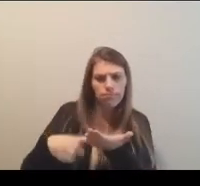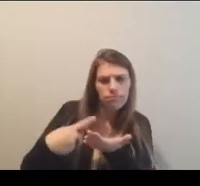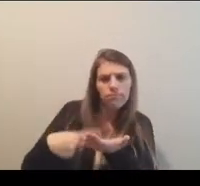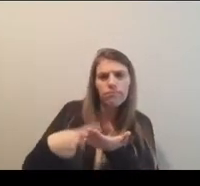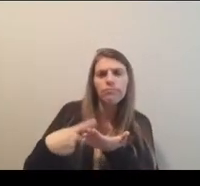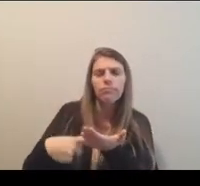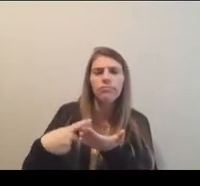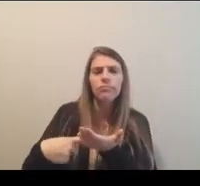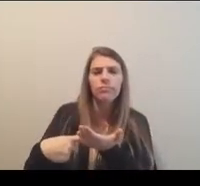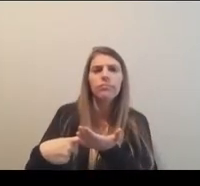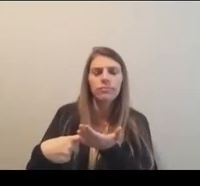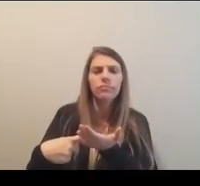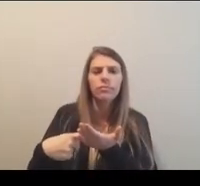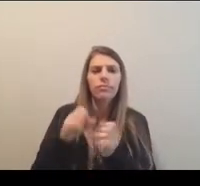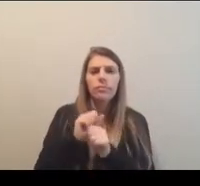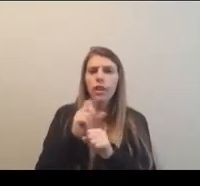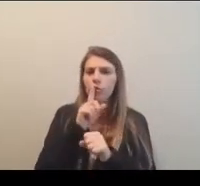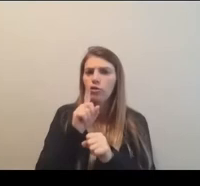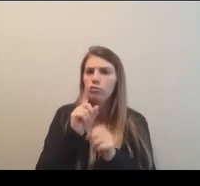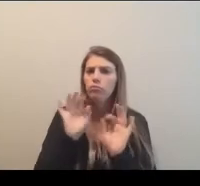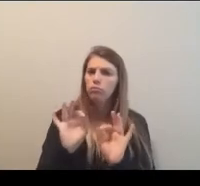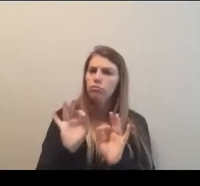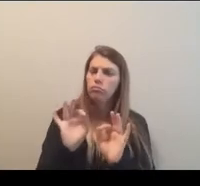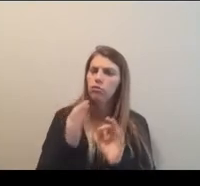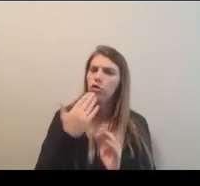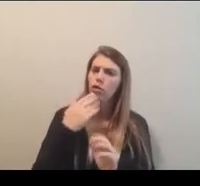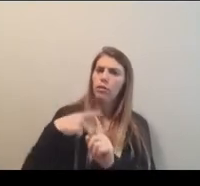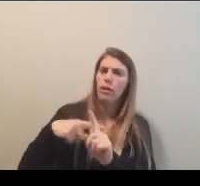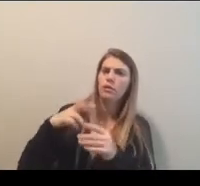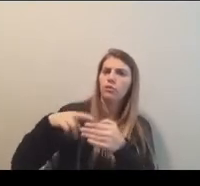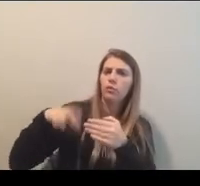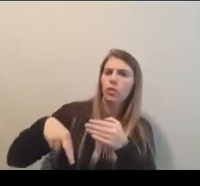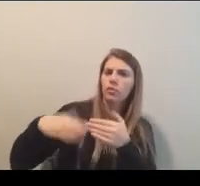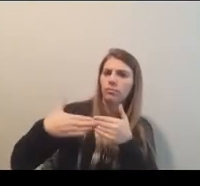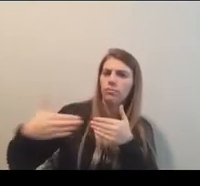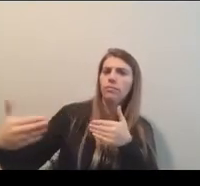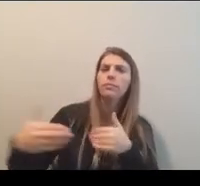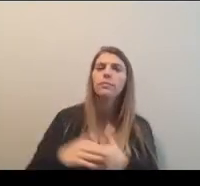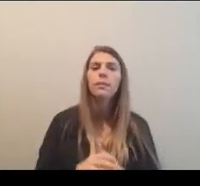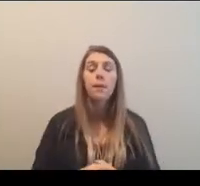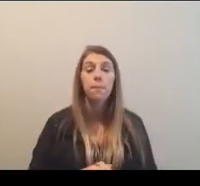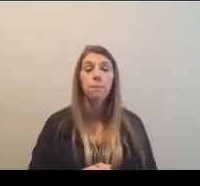a cadence that, that, um, will then produce really positive results going forward as well.